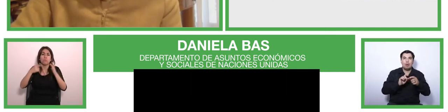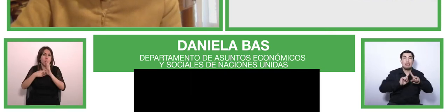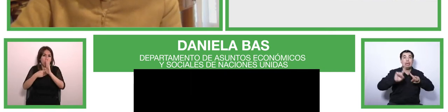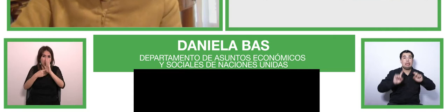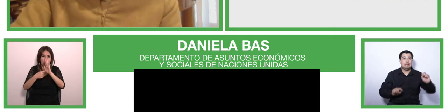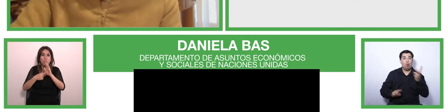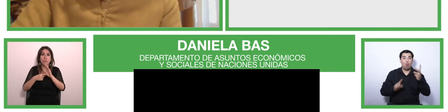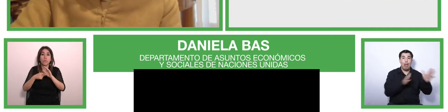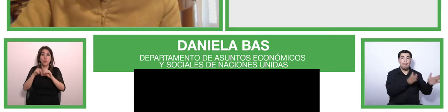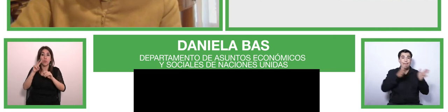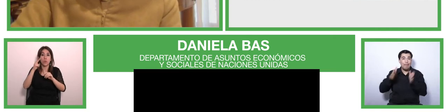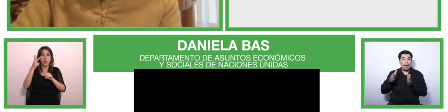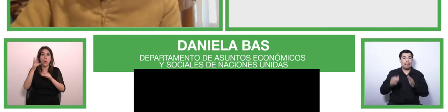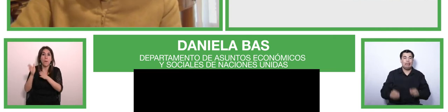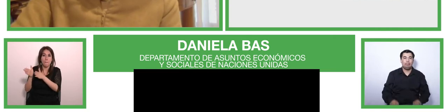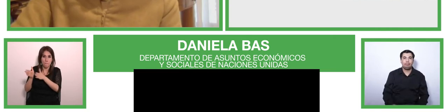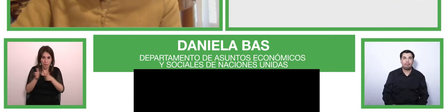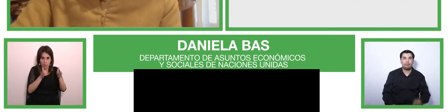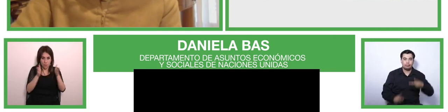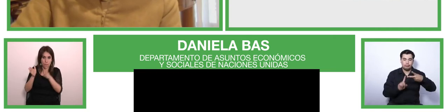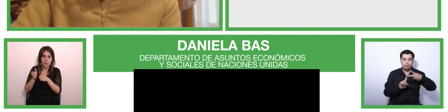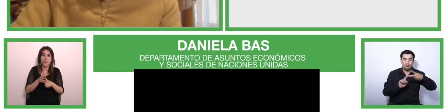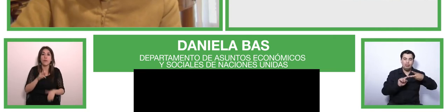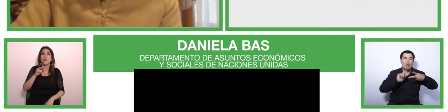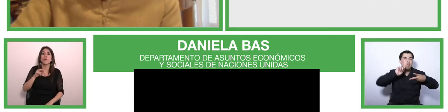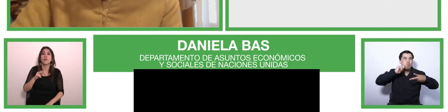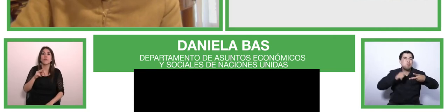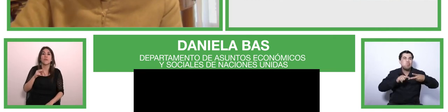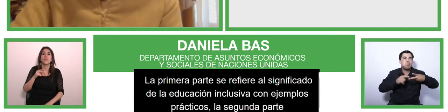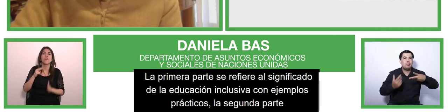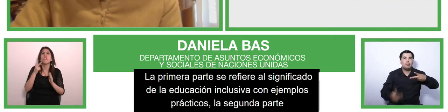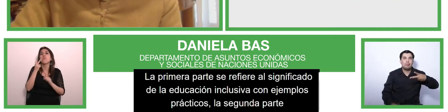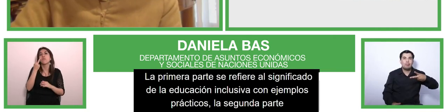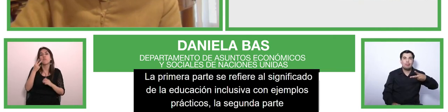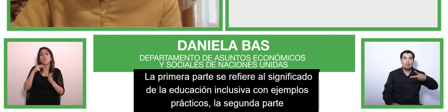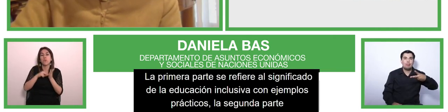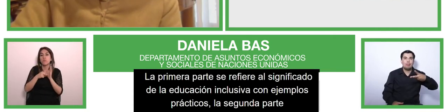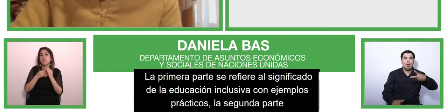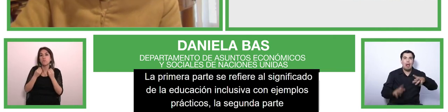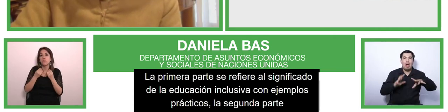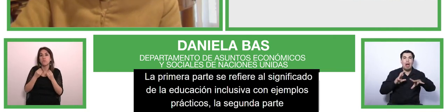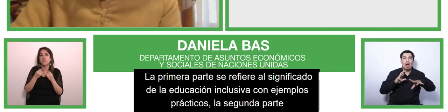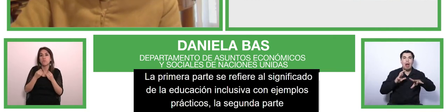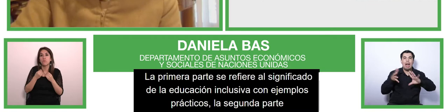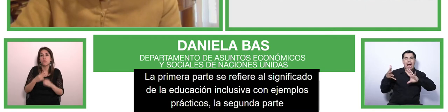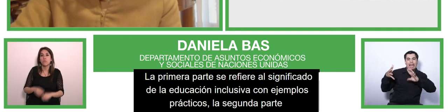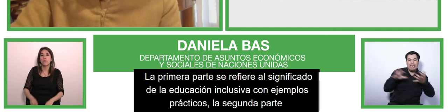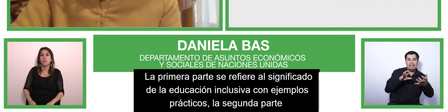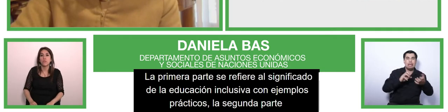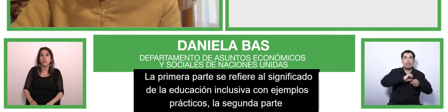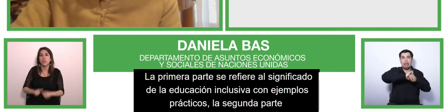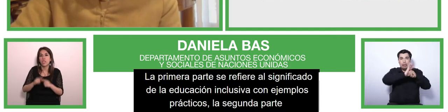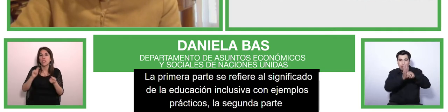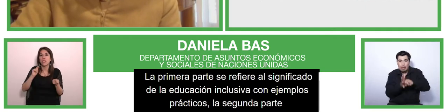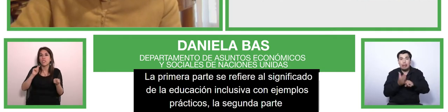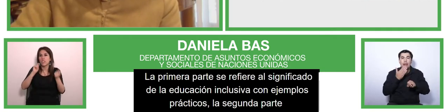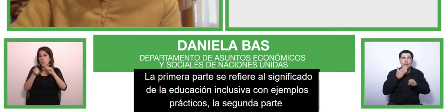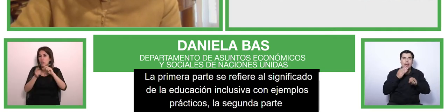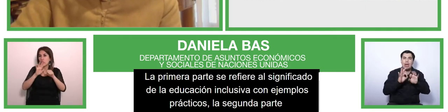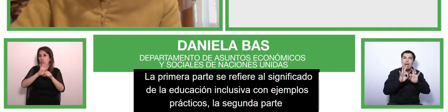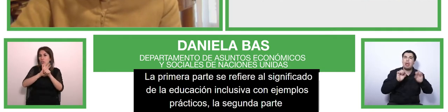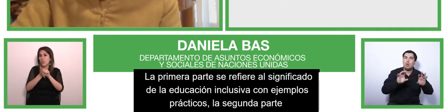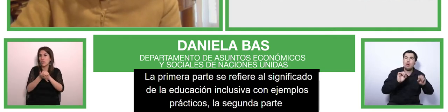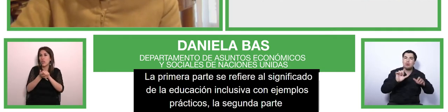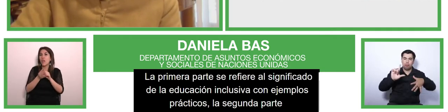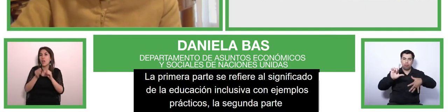the covenanting crisis and education with references also to latin america and the third